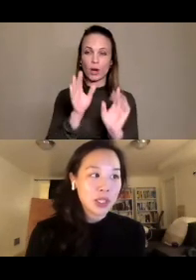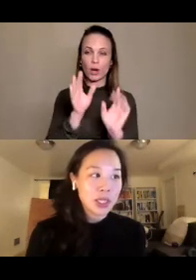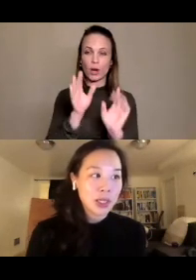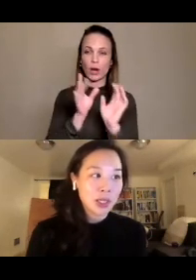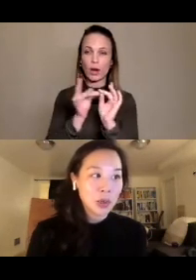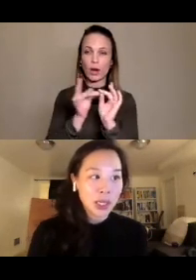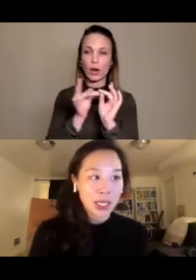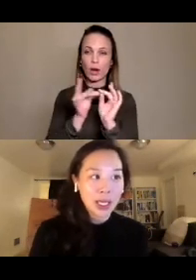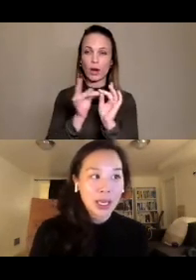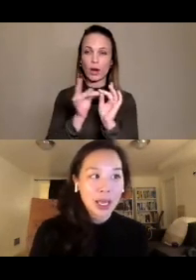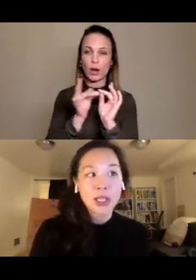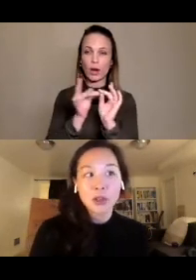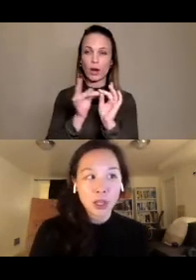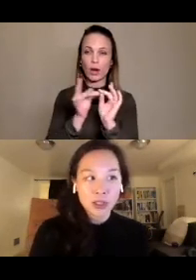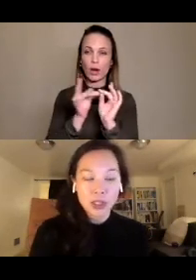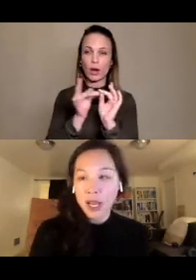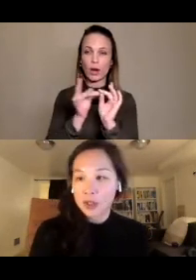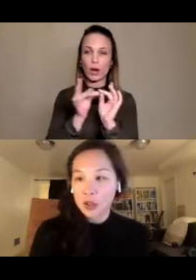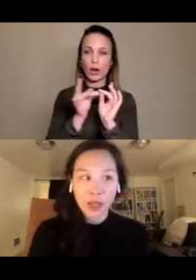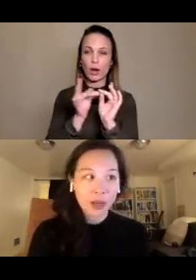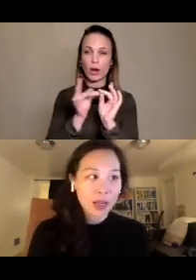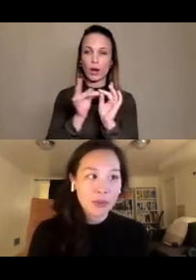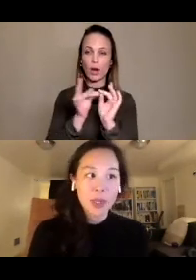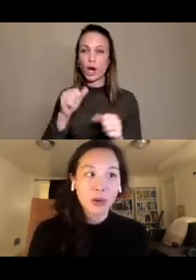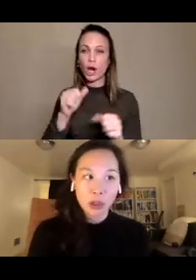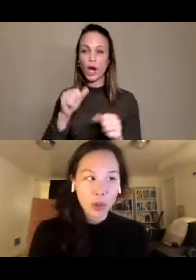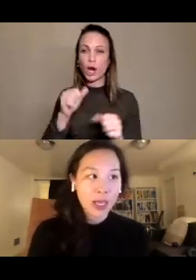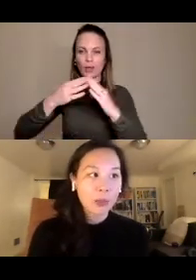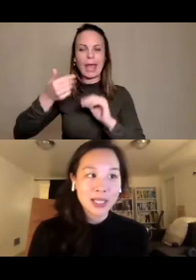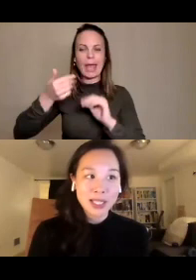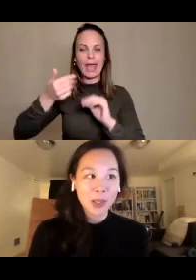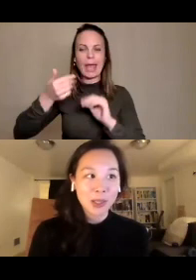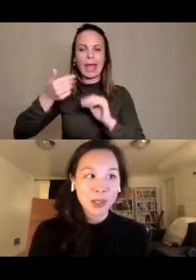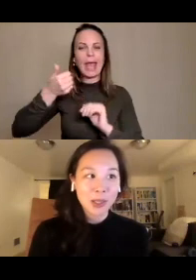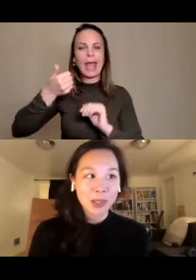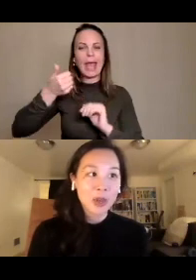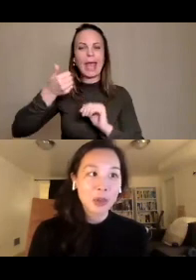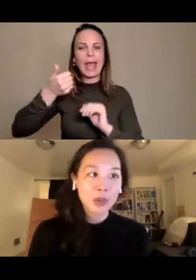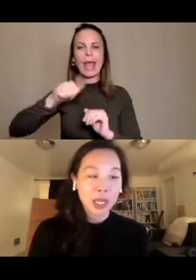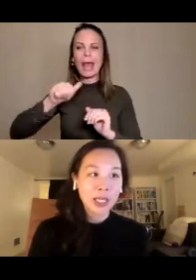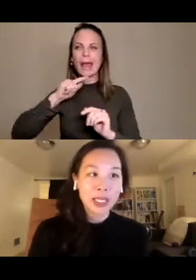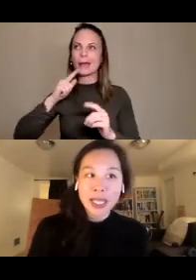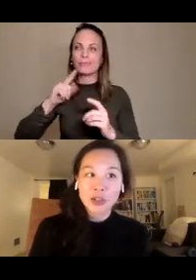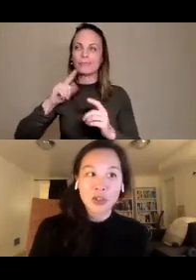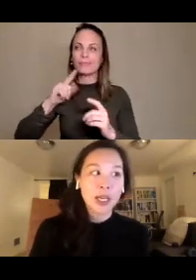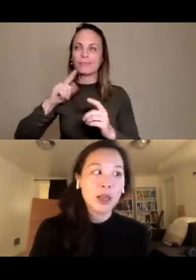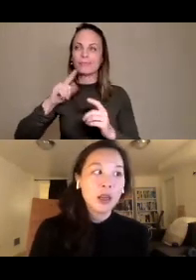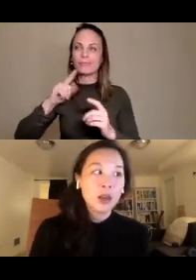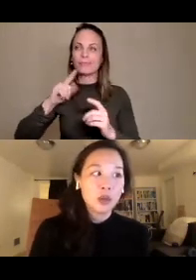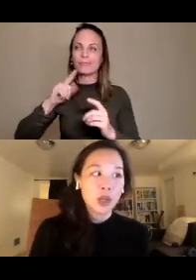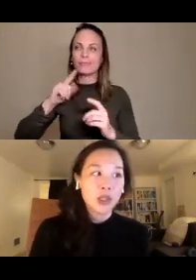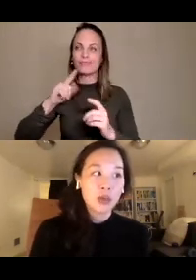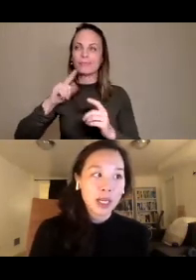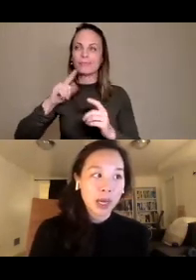address stresses in the community, any large catastrophic event, be it earthquake pandemic. What have you will greatly exacerbate